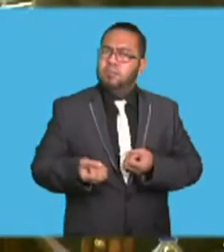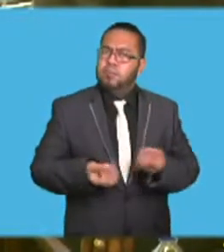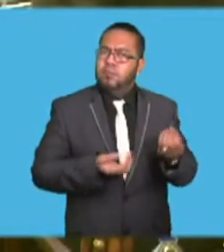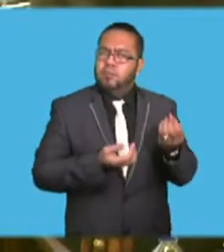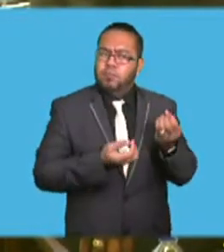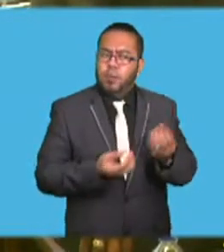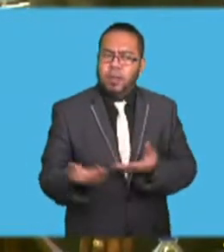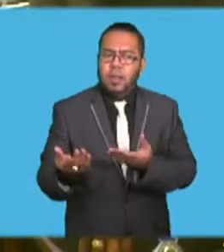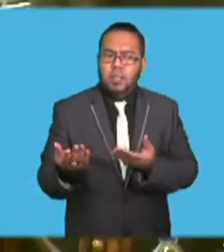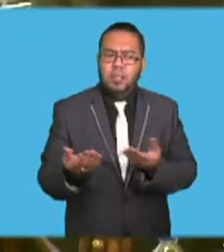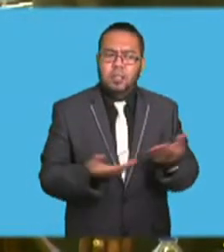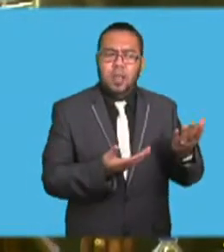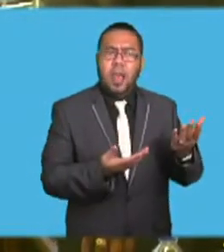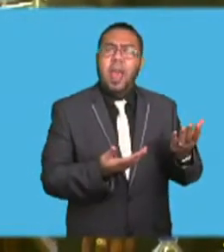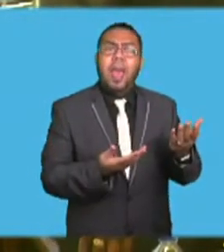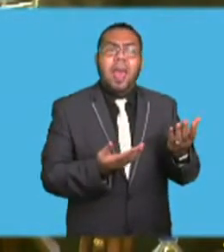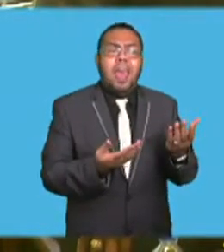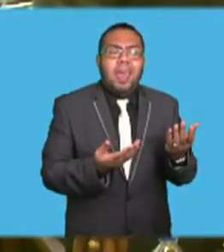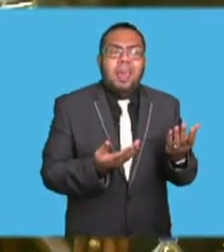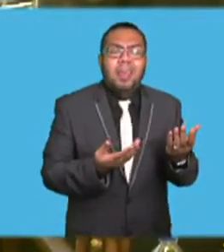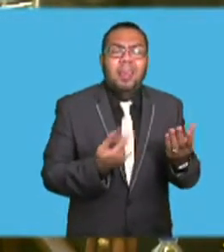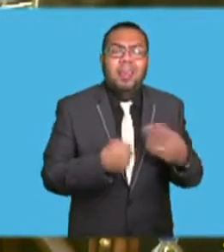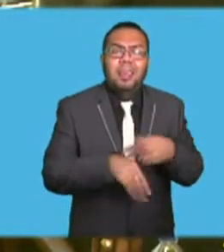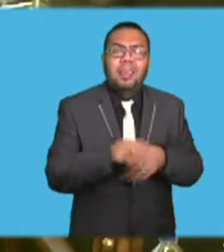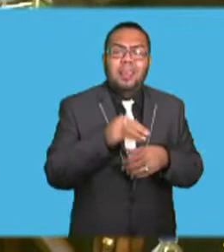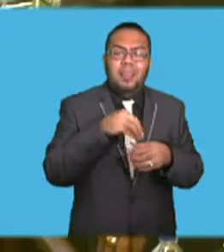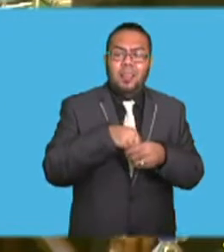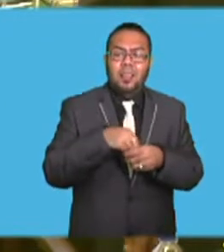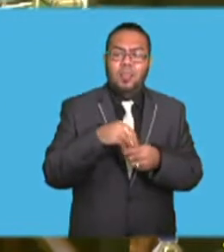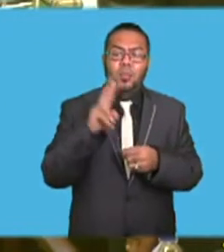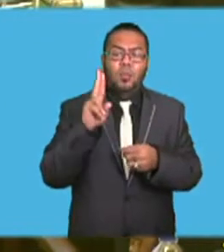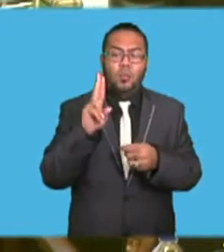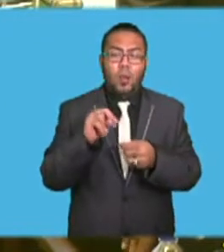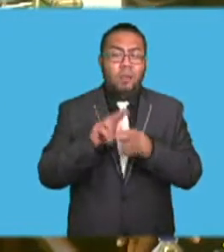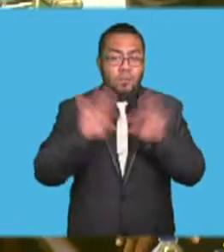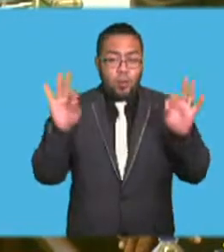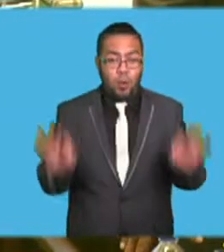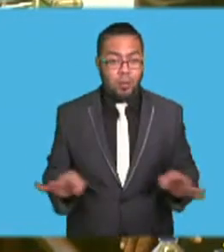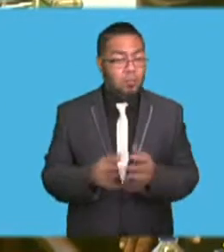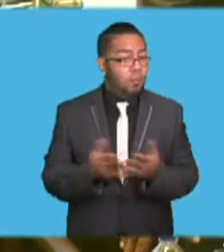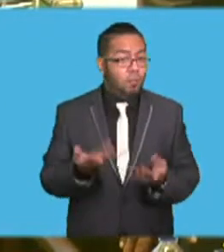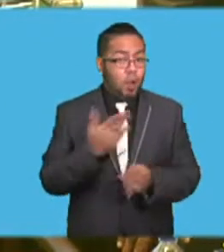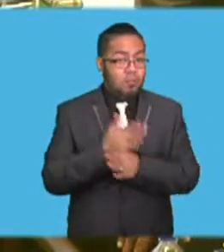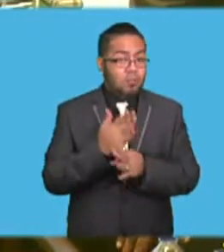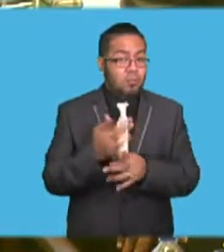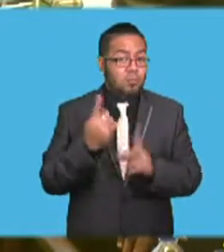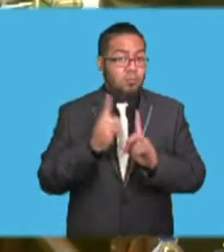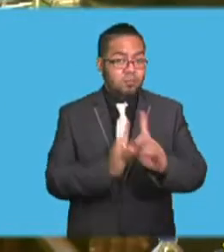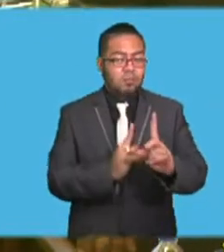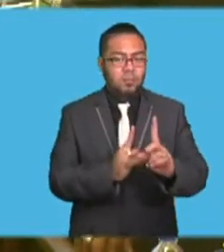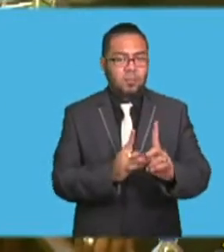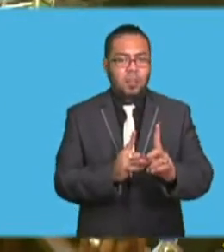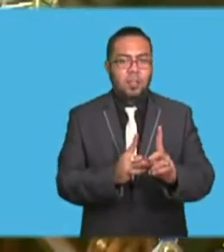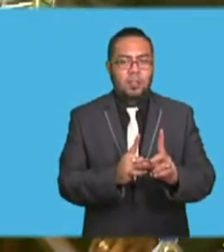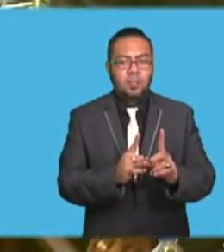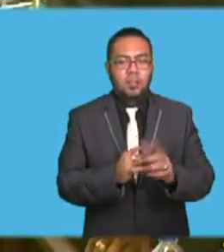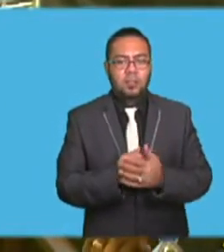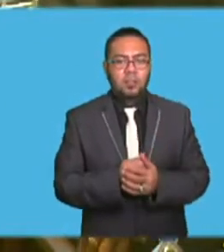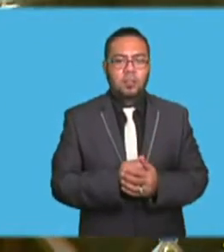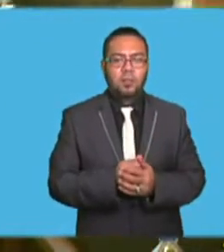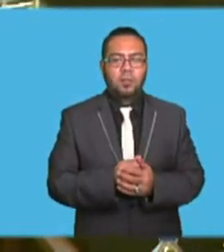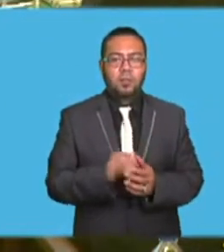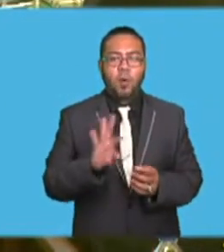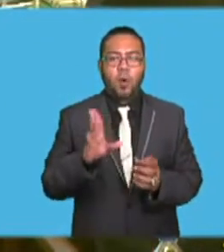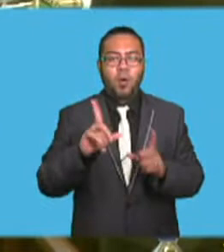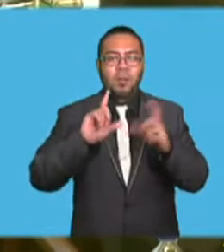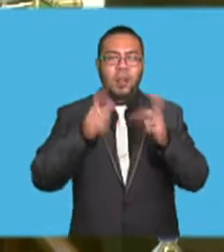framework for the UNFCCC process to accelerate the scale and pace of climate action. And